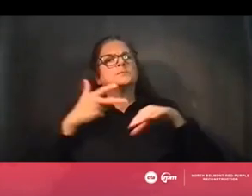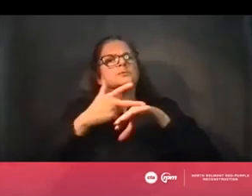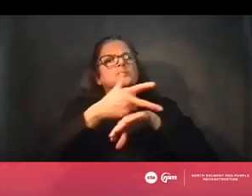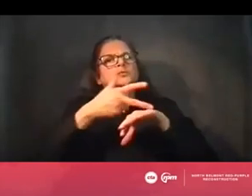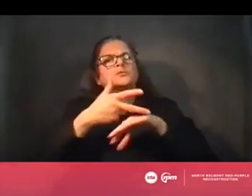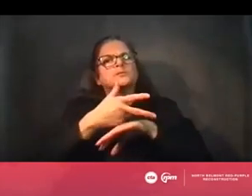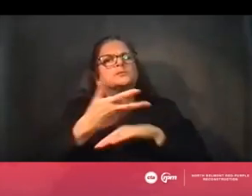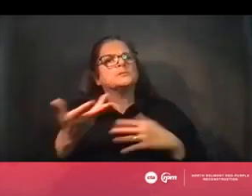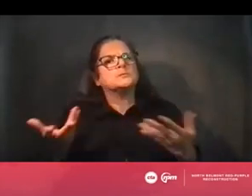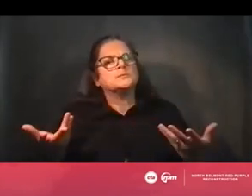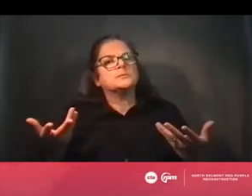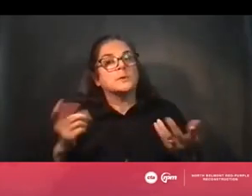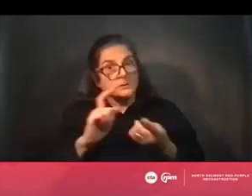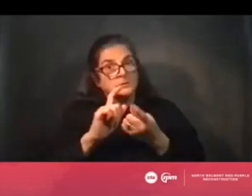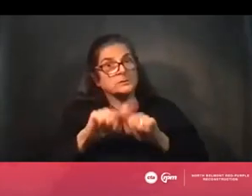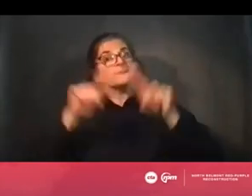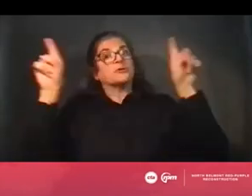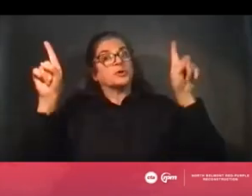from trains change and why?